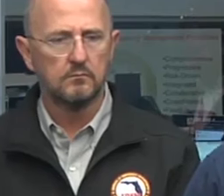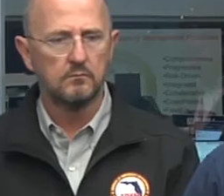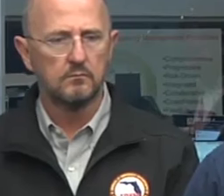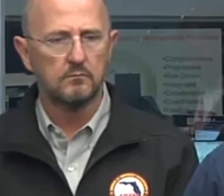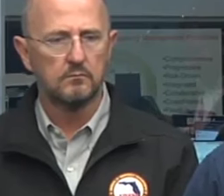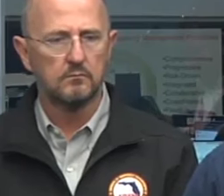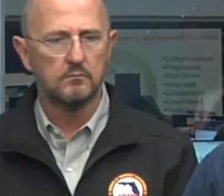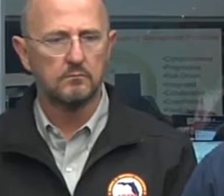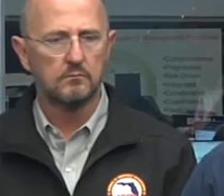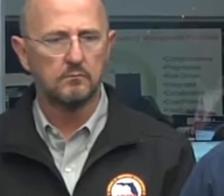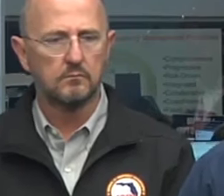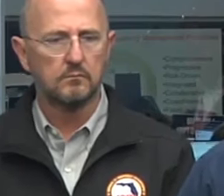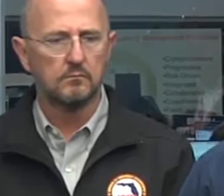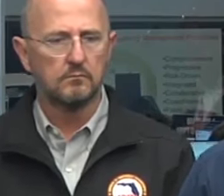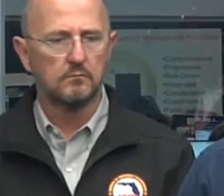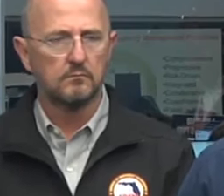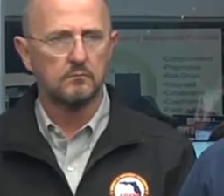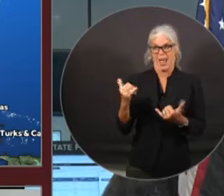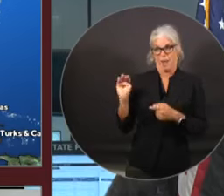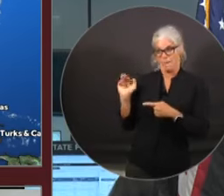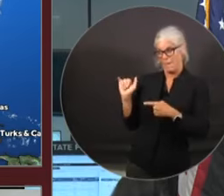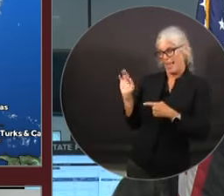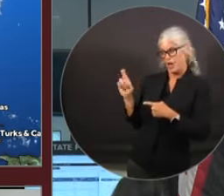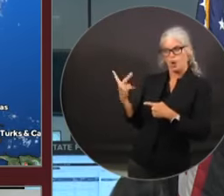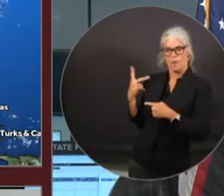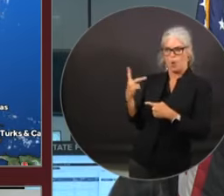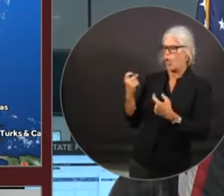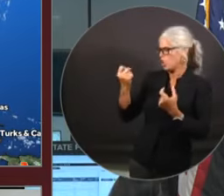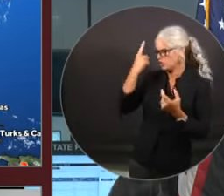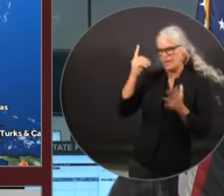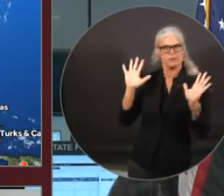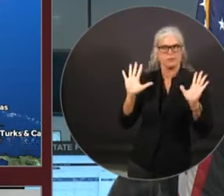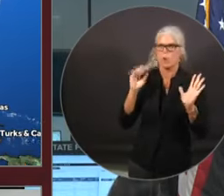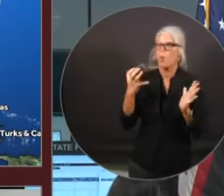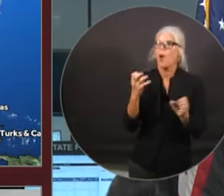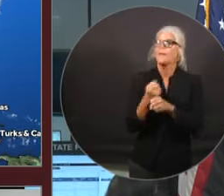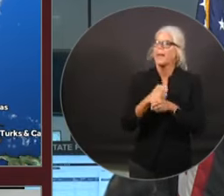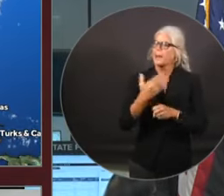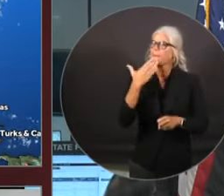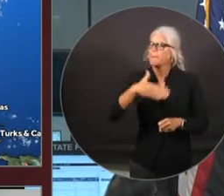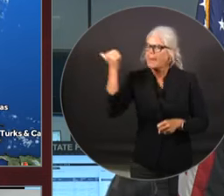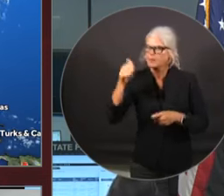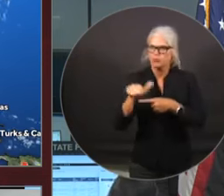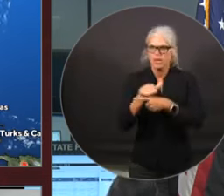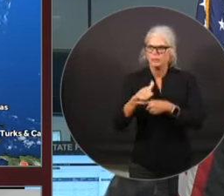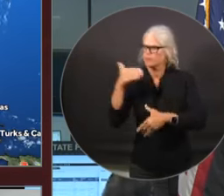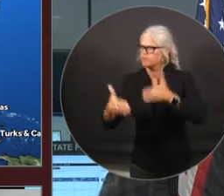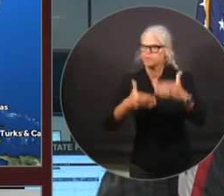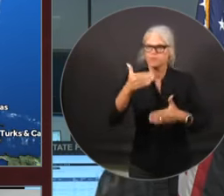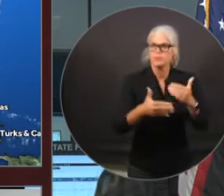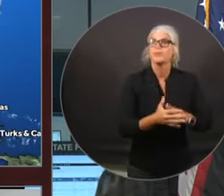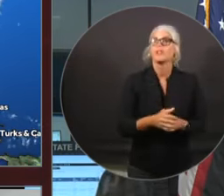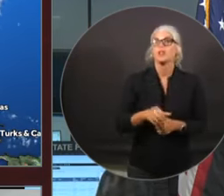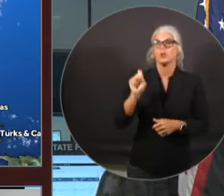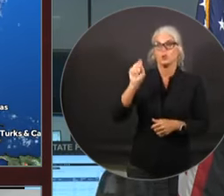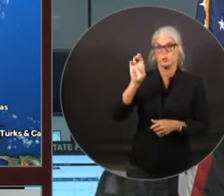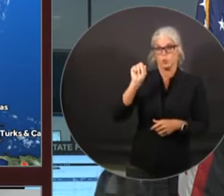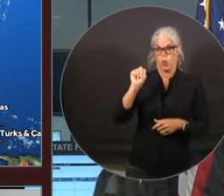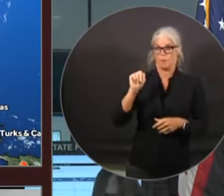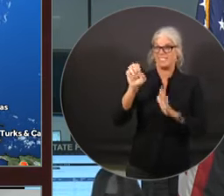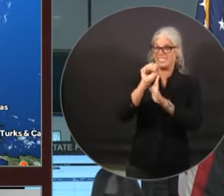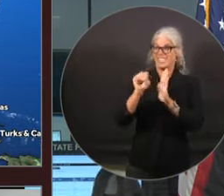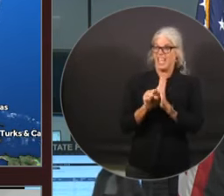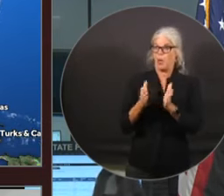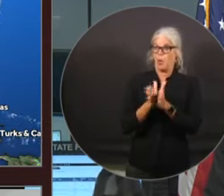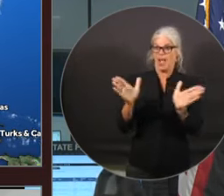that the mayor and I are on the same page on that. We also have on hand for this storm statewide almost 11 million bottles of water almost